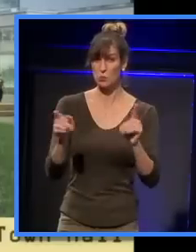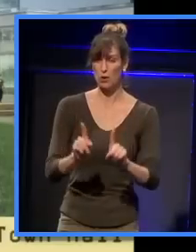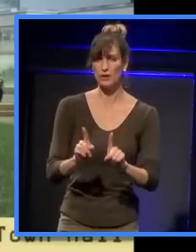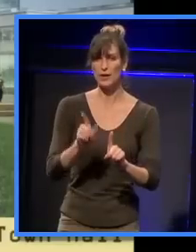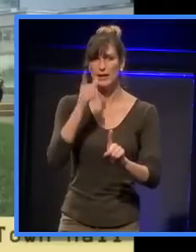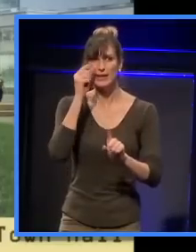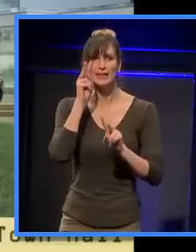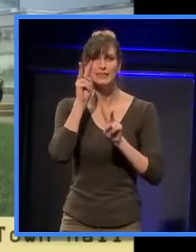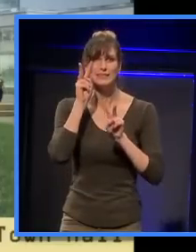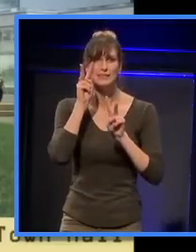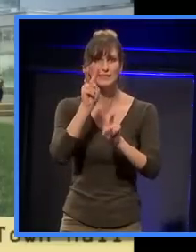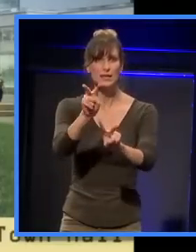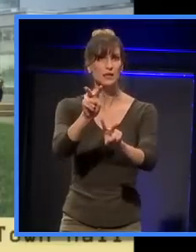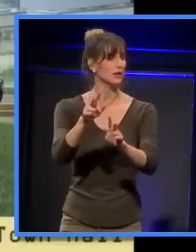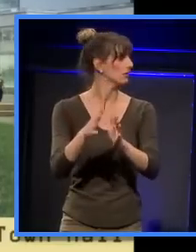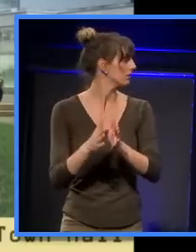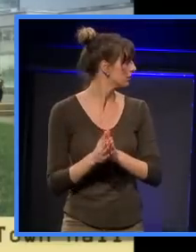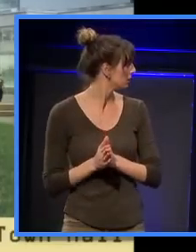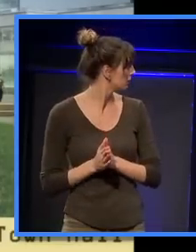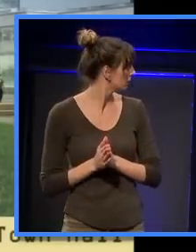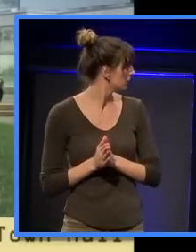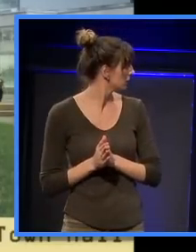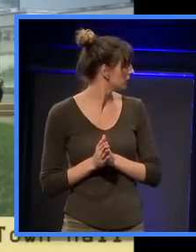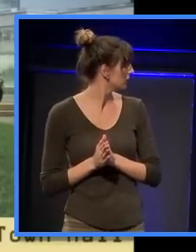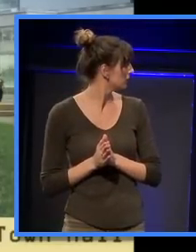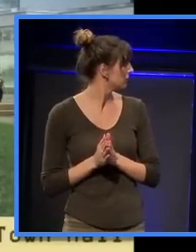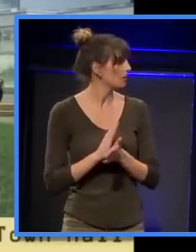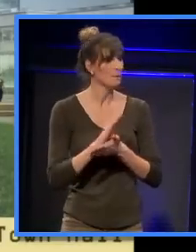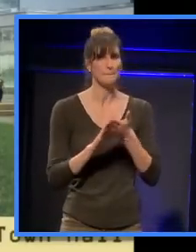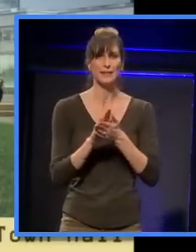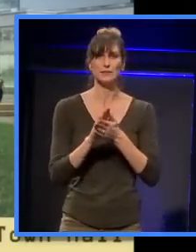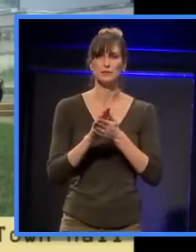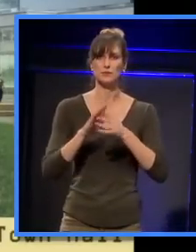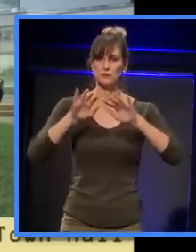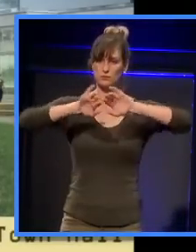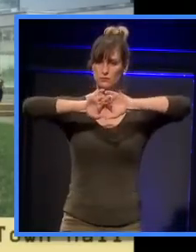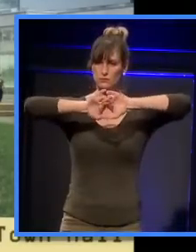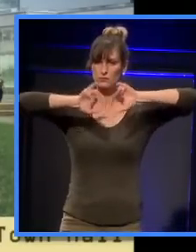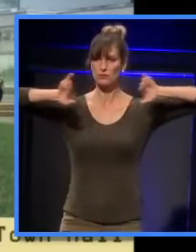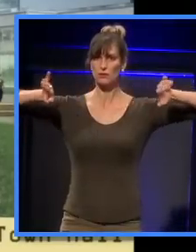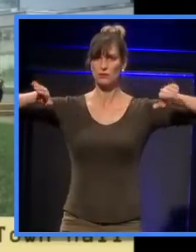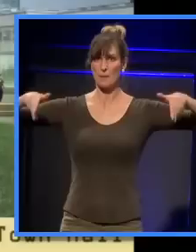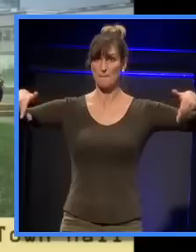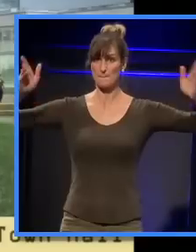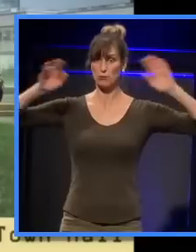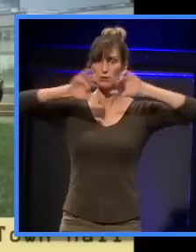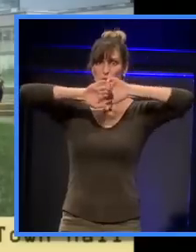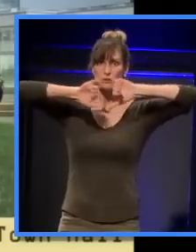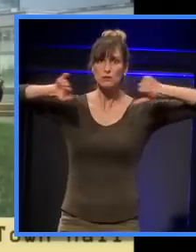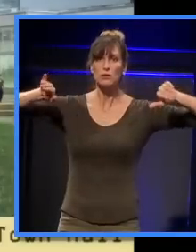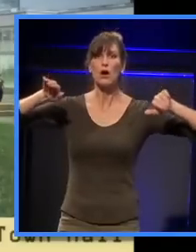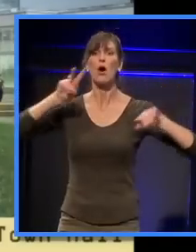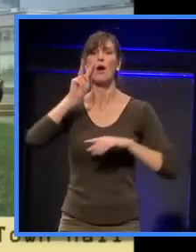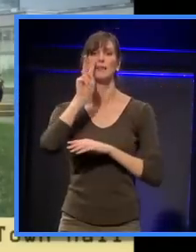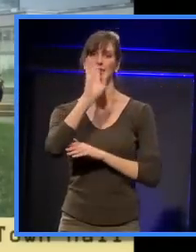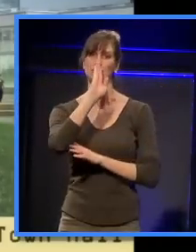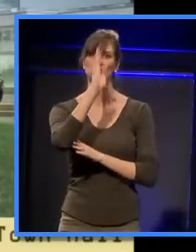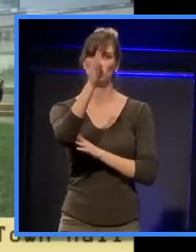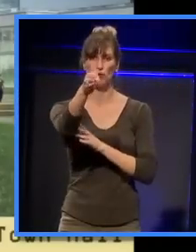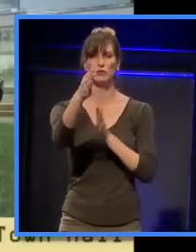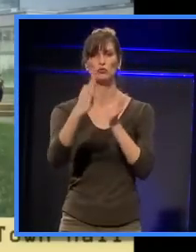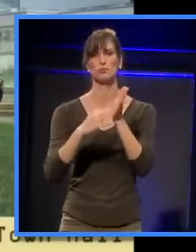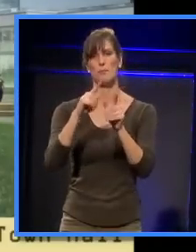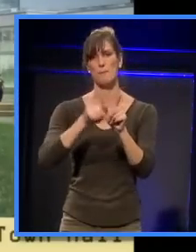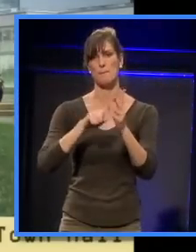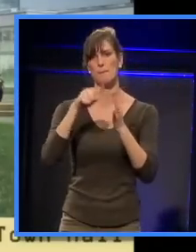you know, that you're looking right there, that we get a good, clear line of sight right through to Myers Park, of course. So we've got a really